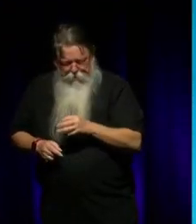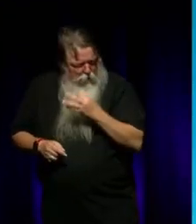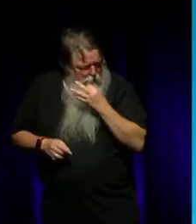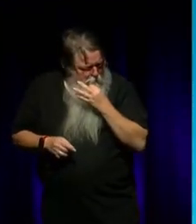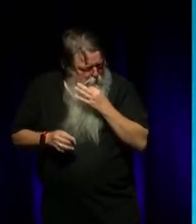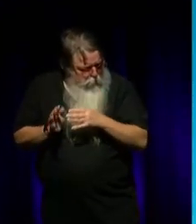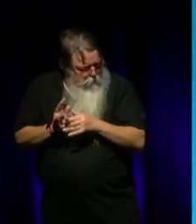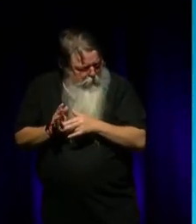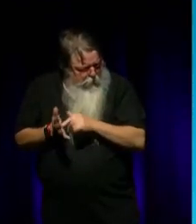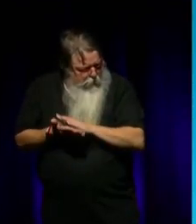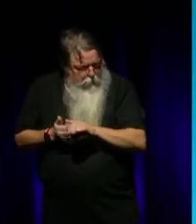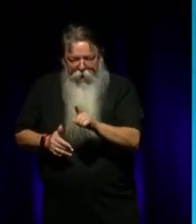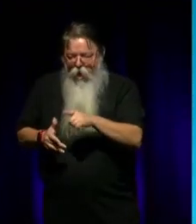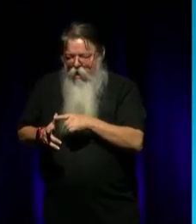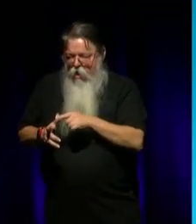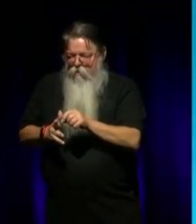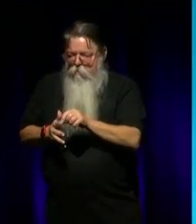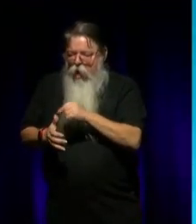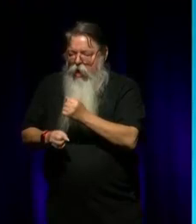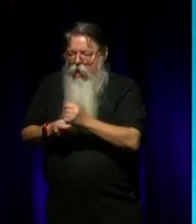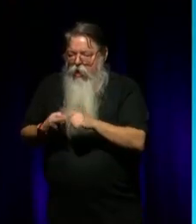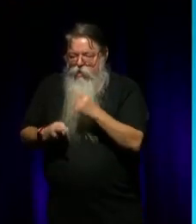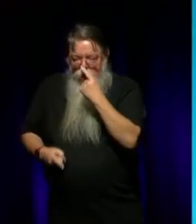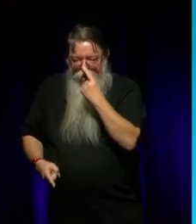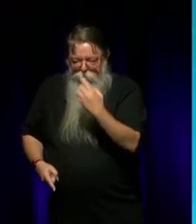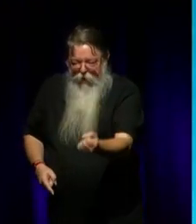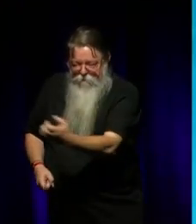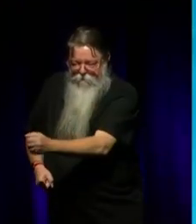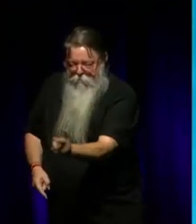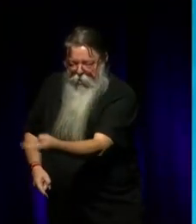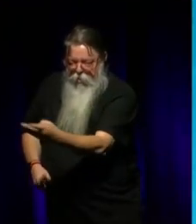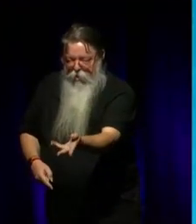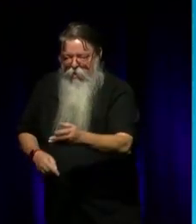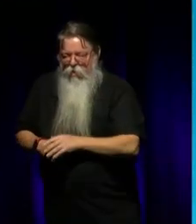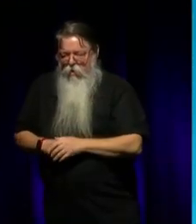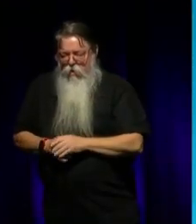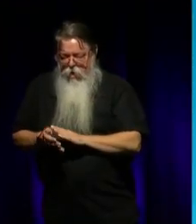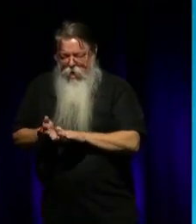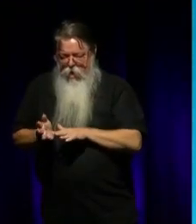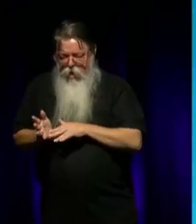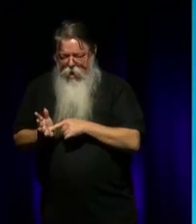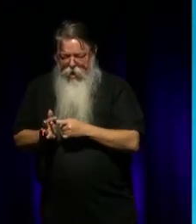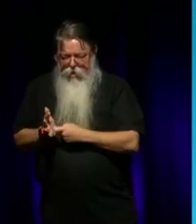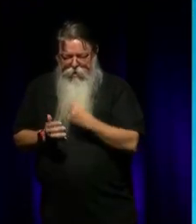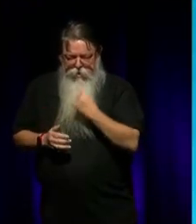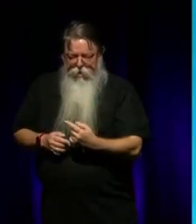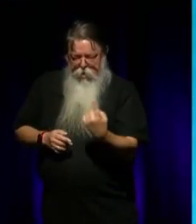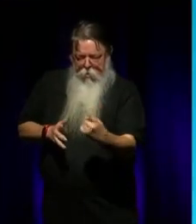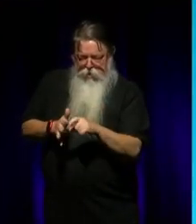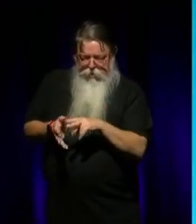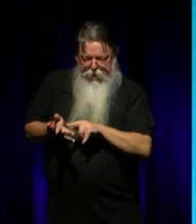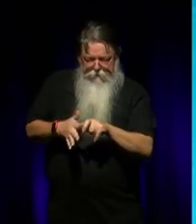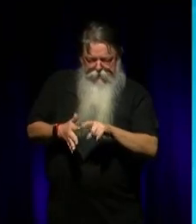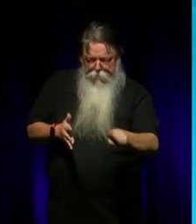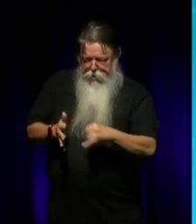got the page nose, and, um, and Mila's the opposite, and Dad, I've got one Stephen, and one David. Um,